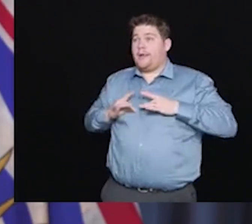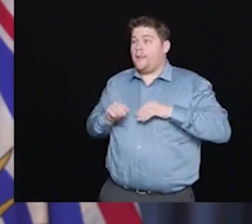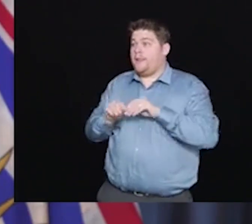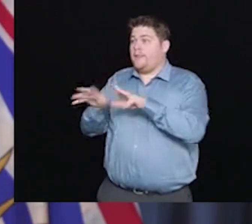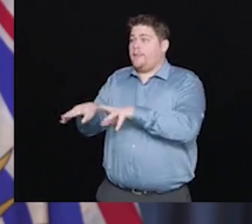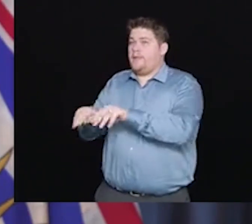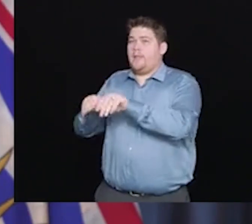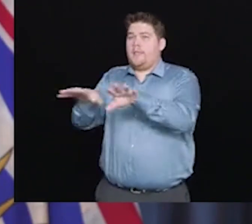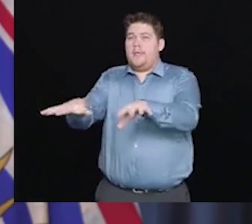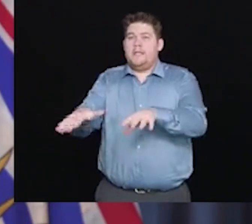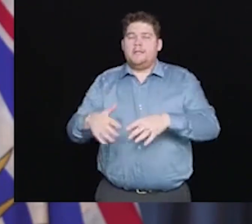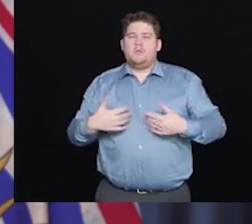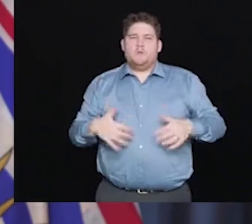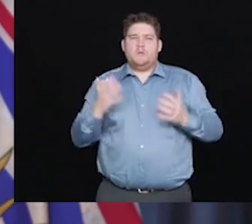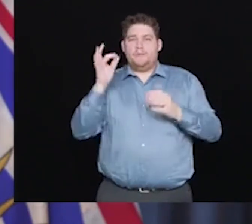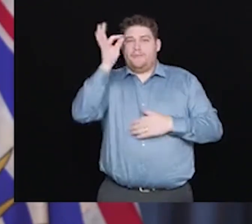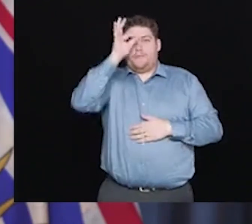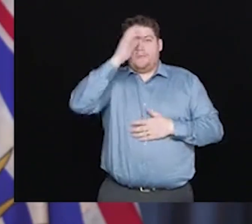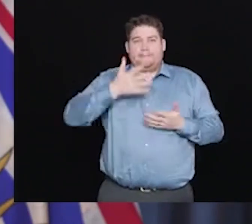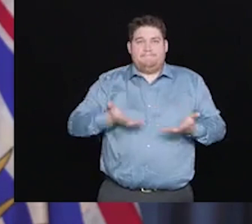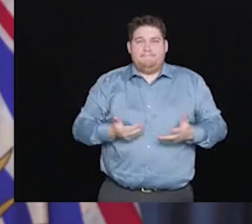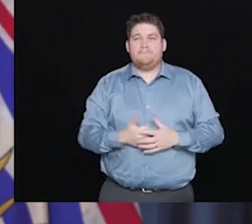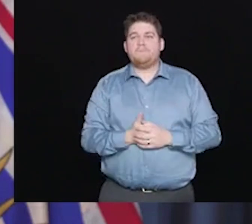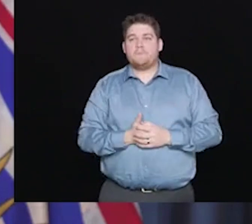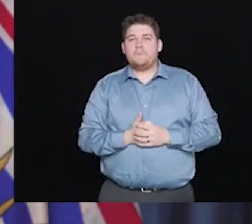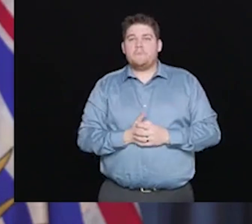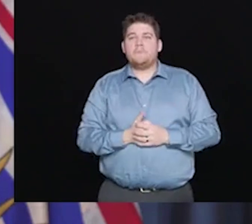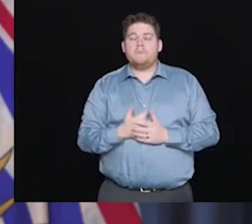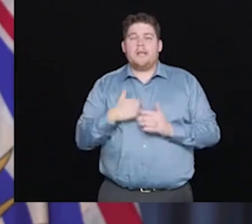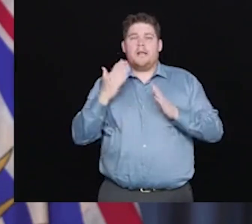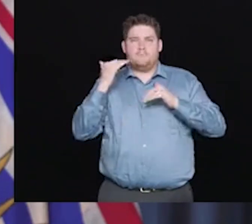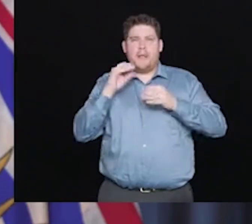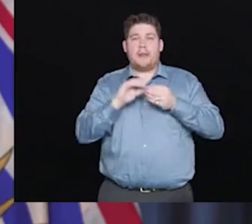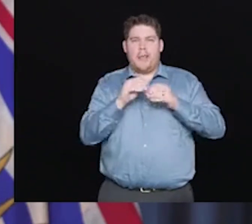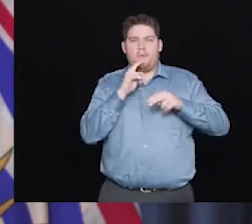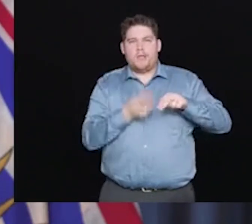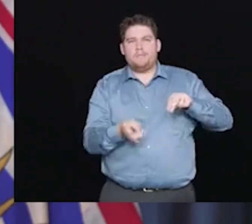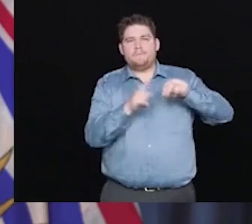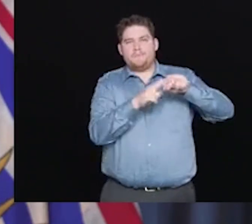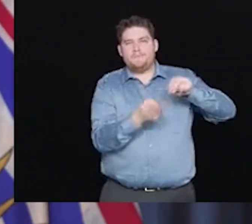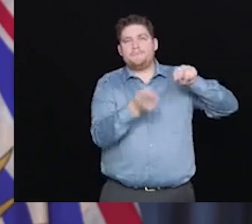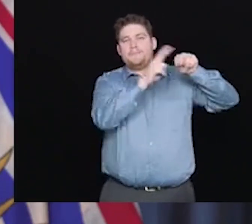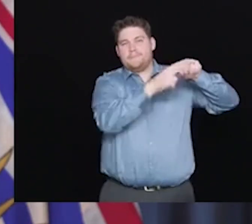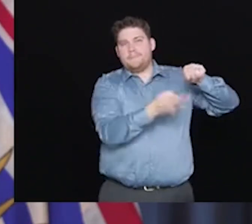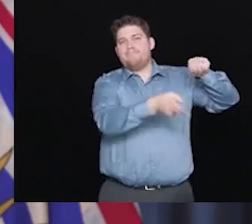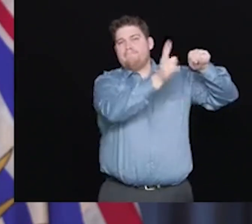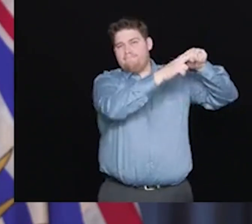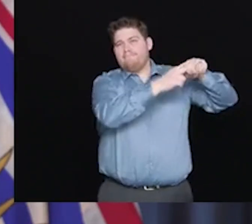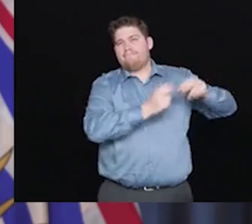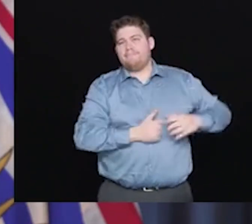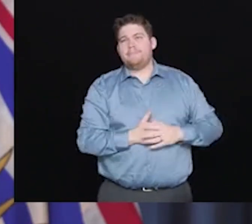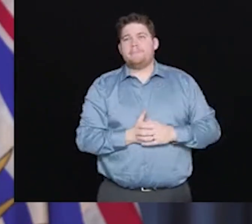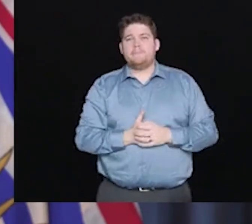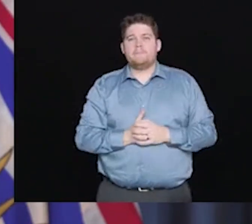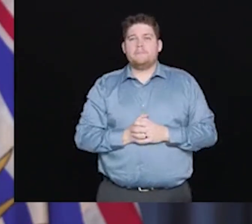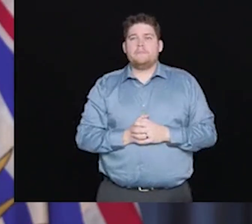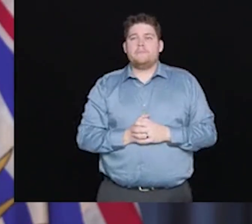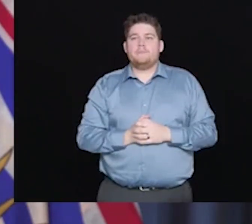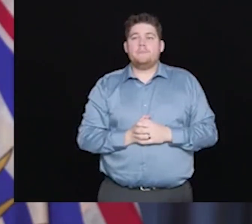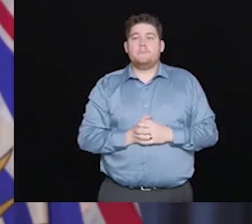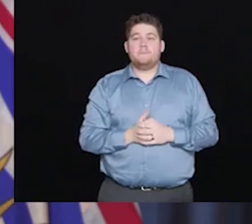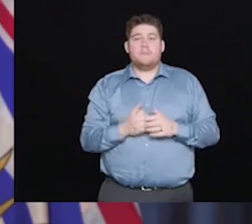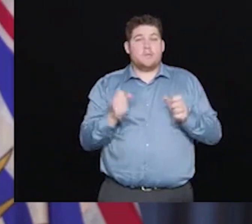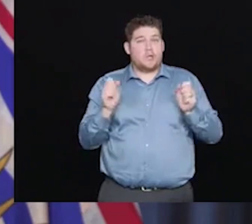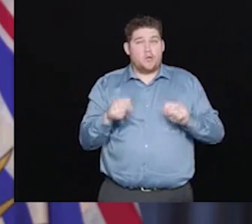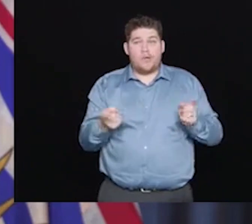are many things that can happen. We can have an outbreak in a small community. We can have a hospital outbreak. There is so many scenarios right now